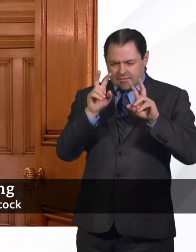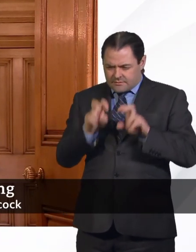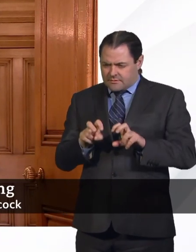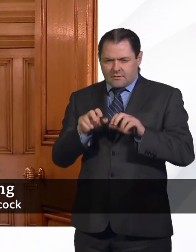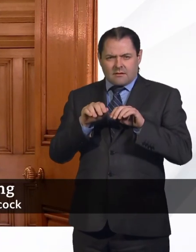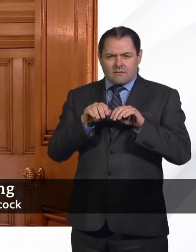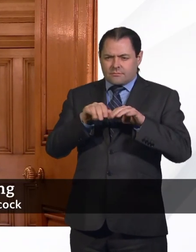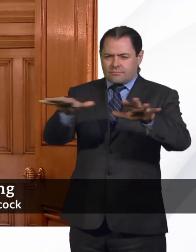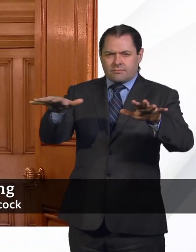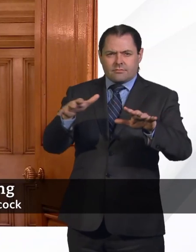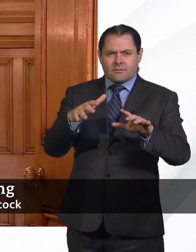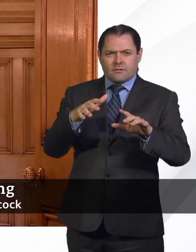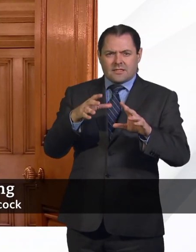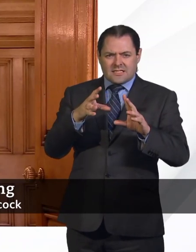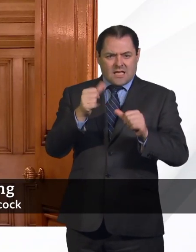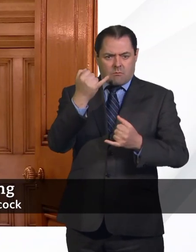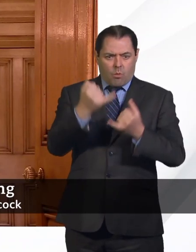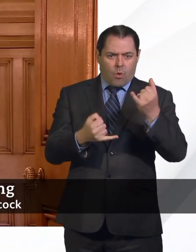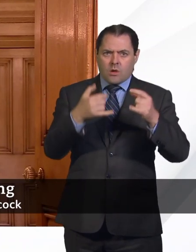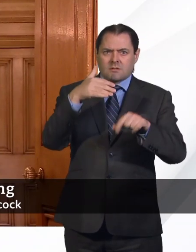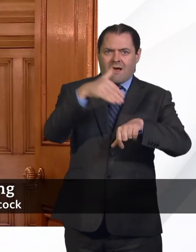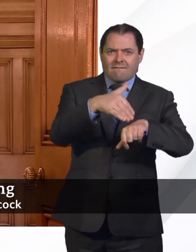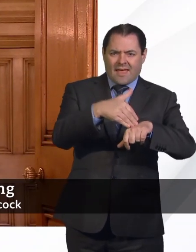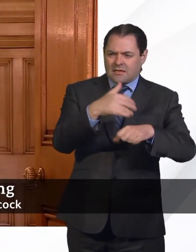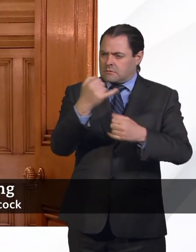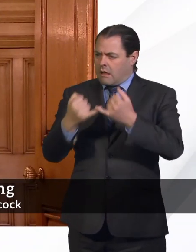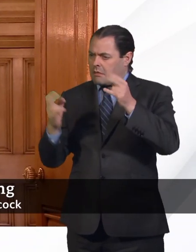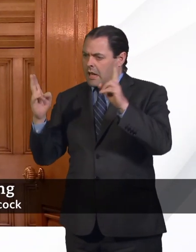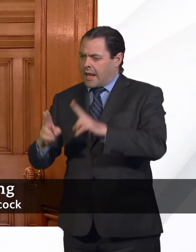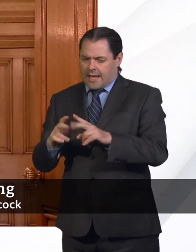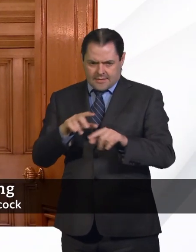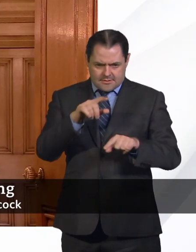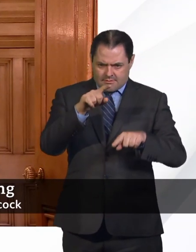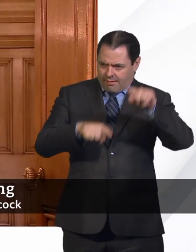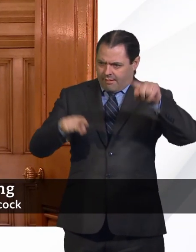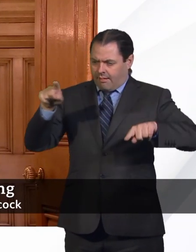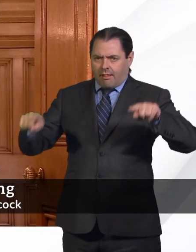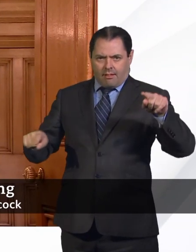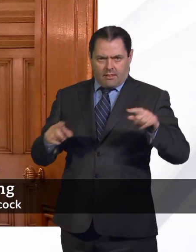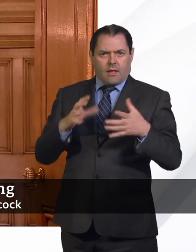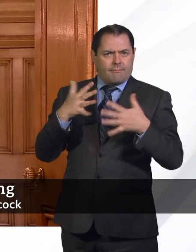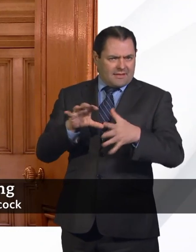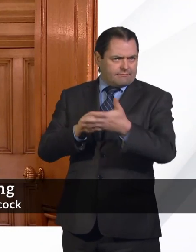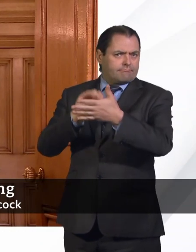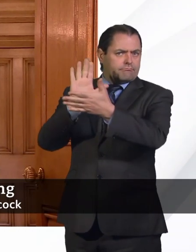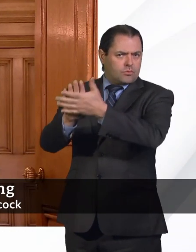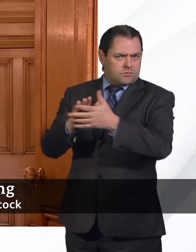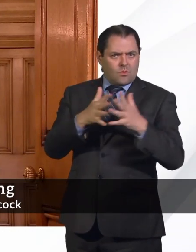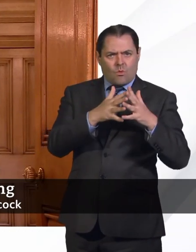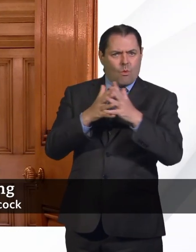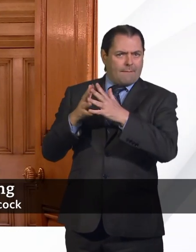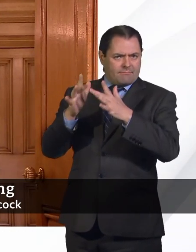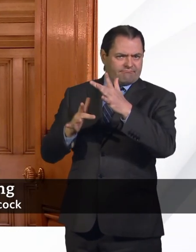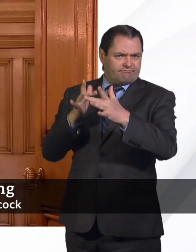virus targets people unequally and disproportionately has been put on the website. And this is a